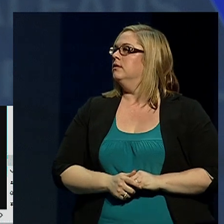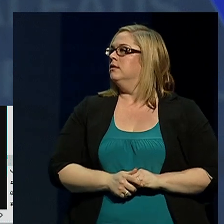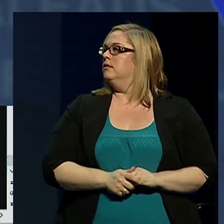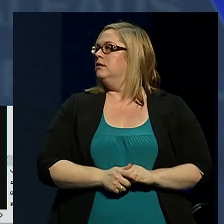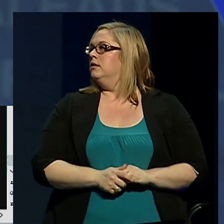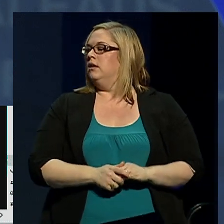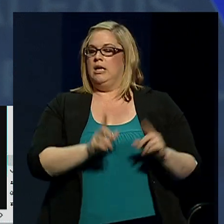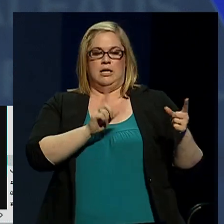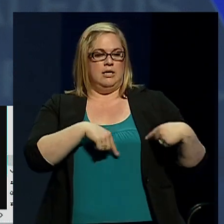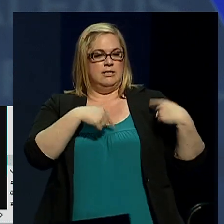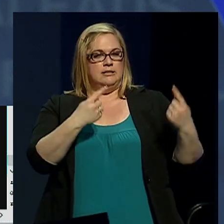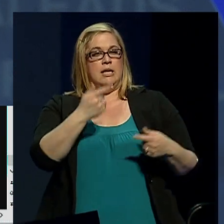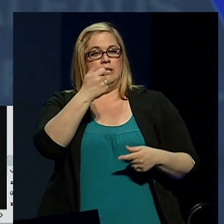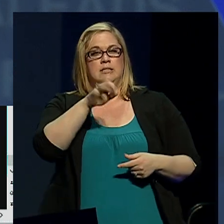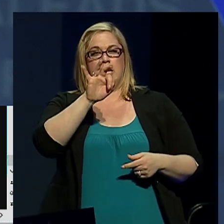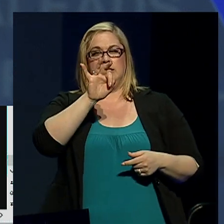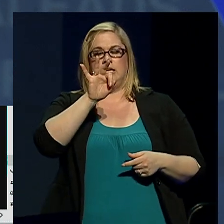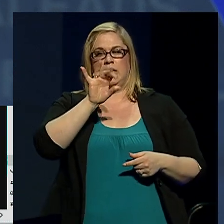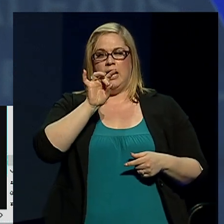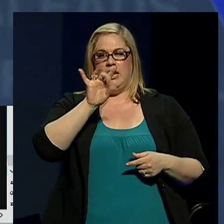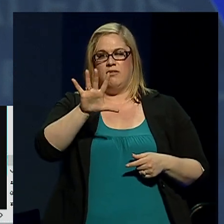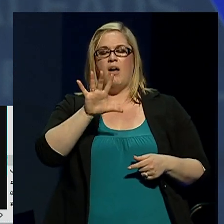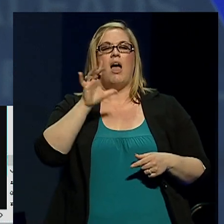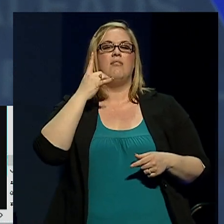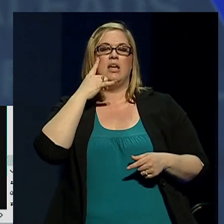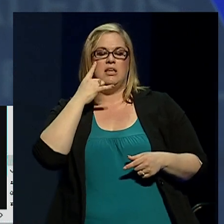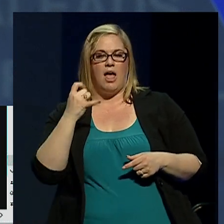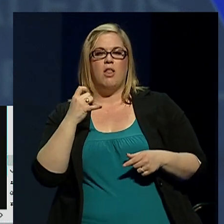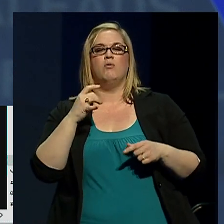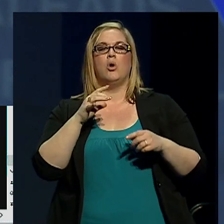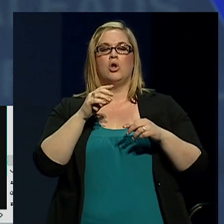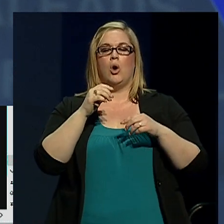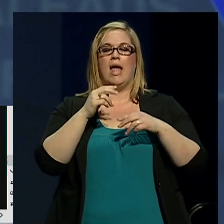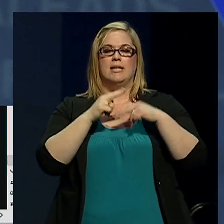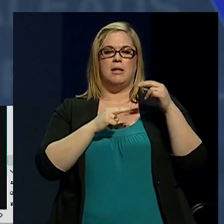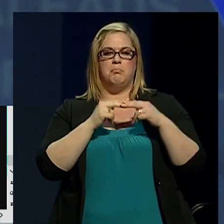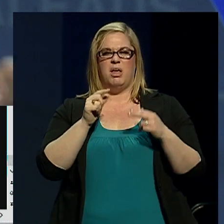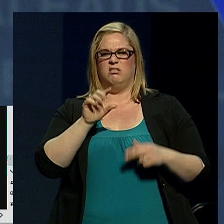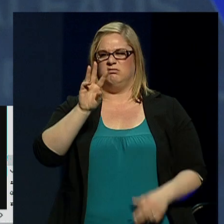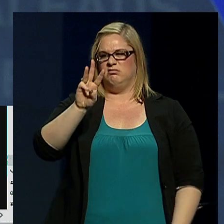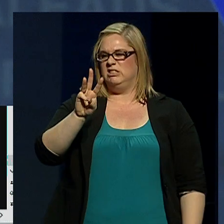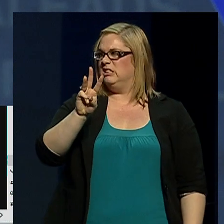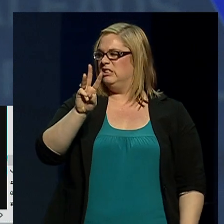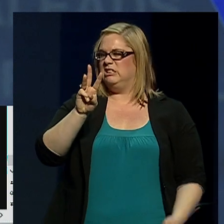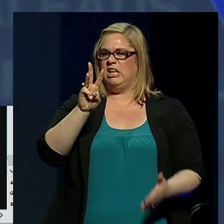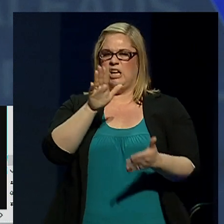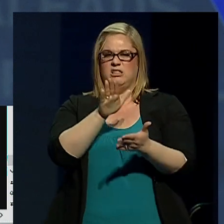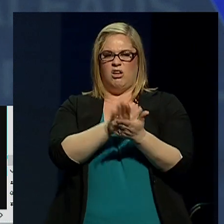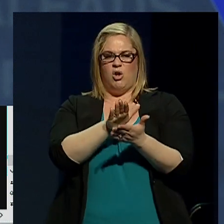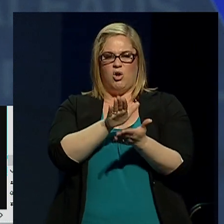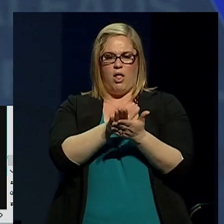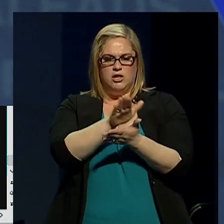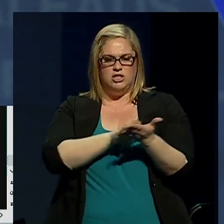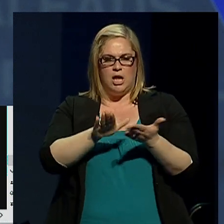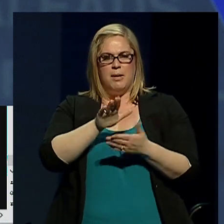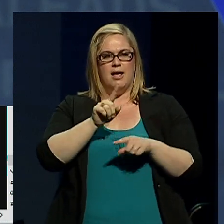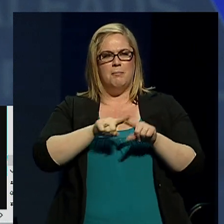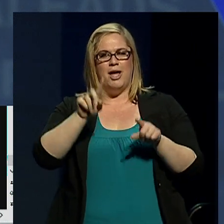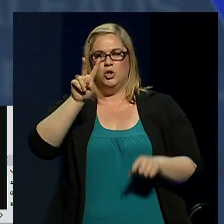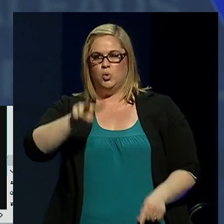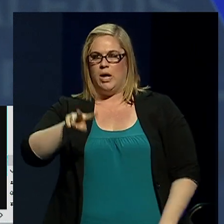Since 1985, California has built just six college campuses, but 22